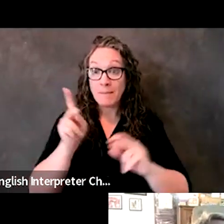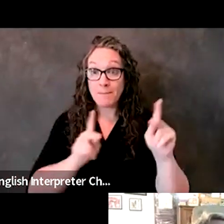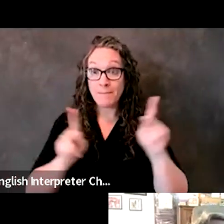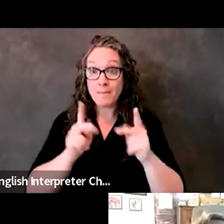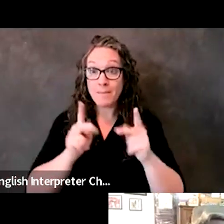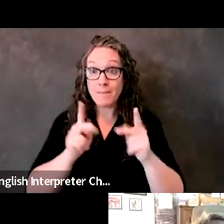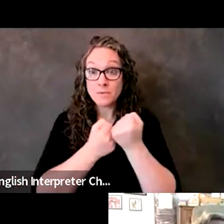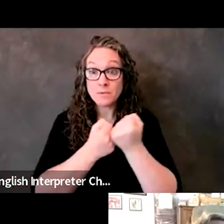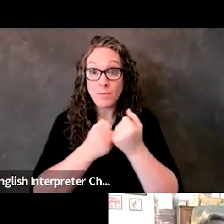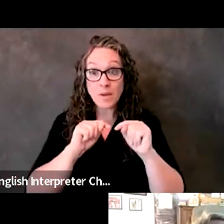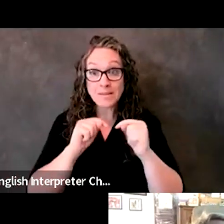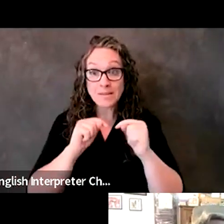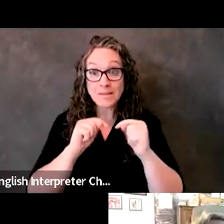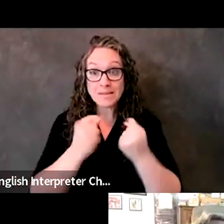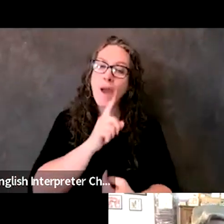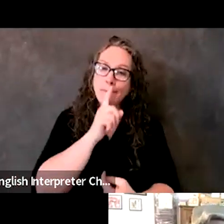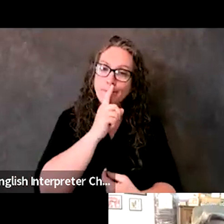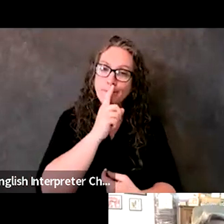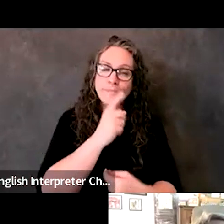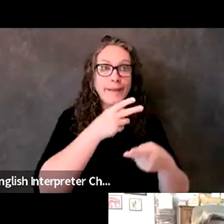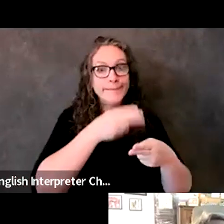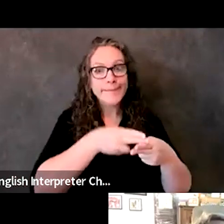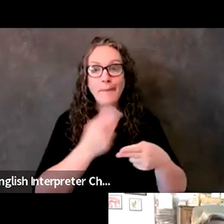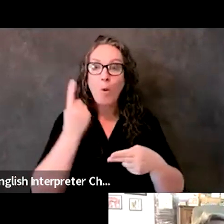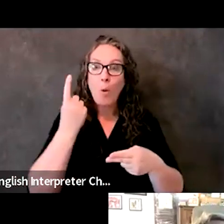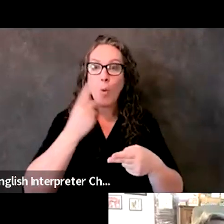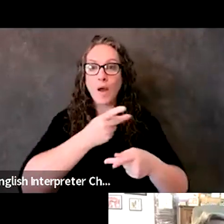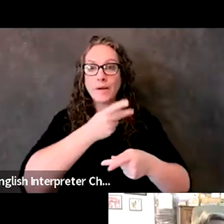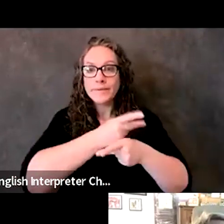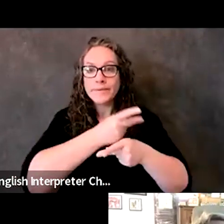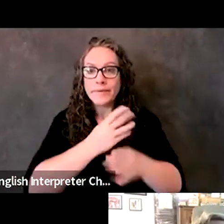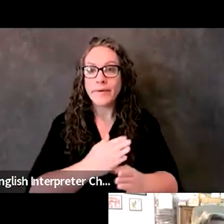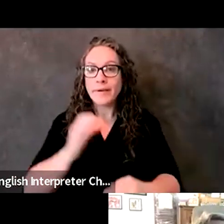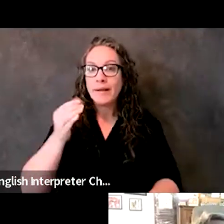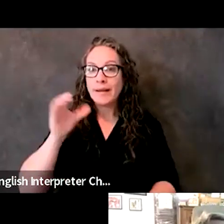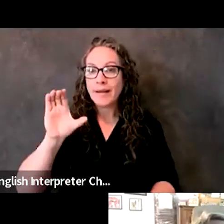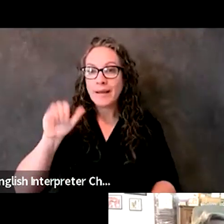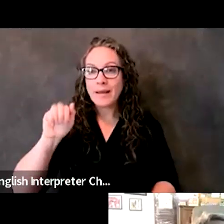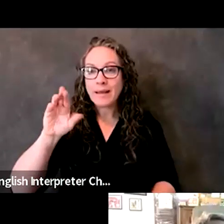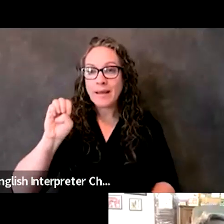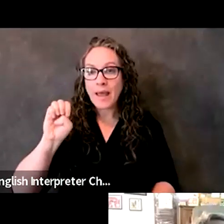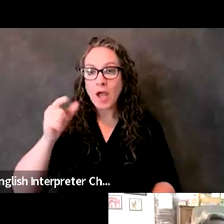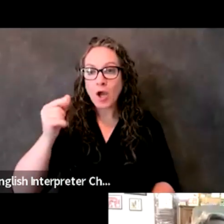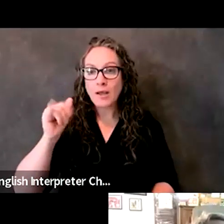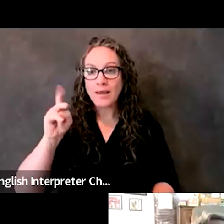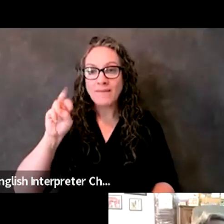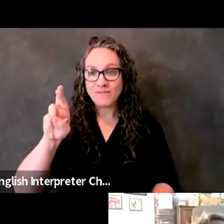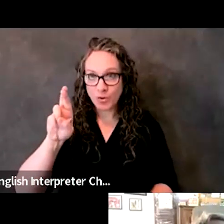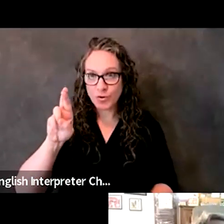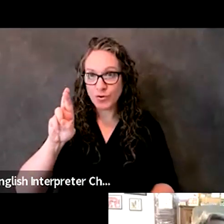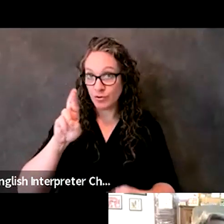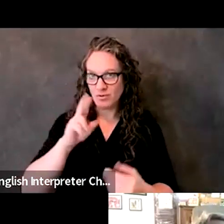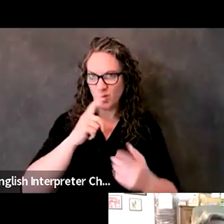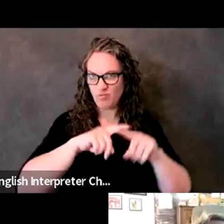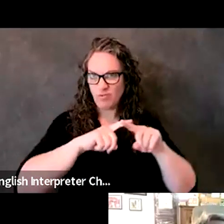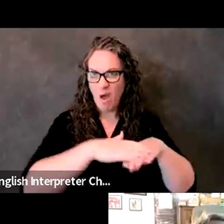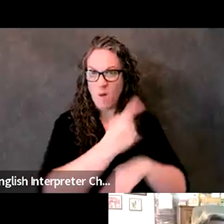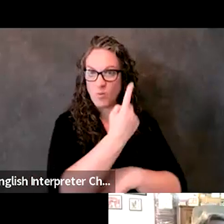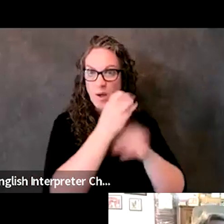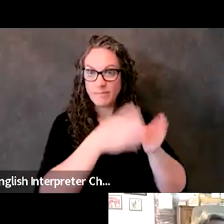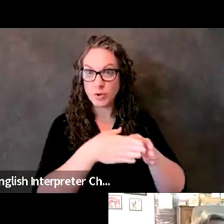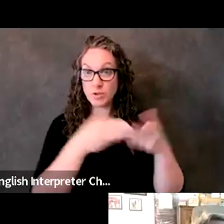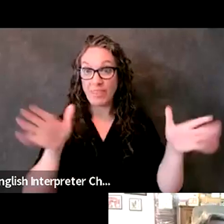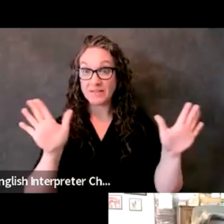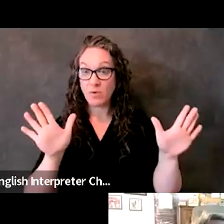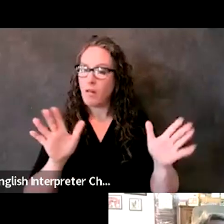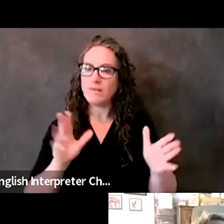buddy or caregiver that you rely on. Um, do you need practice maybe, um, with this, you know, developing that skill of